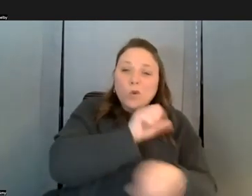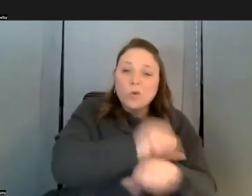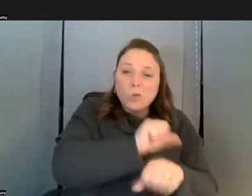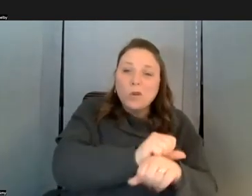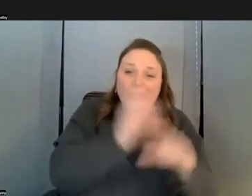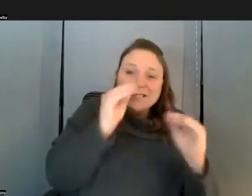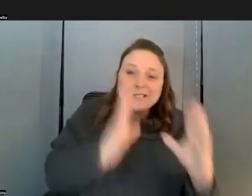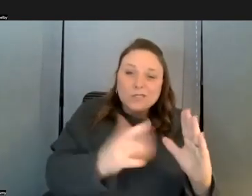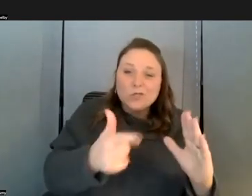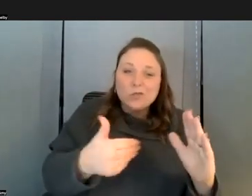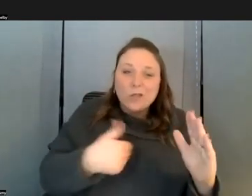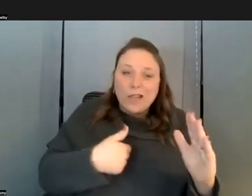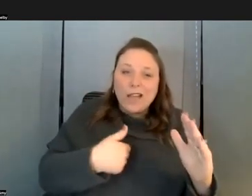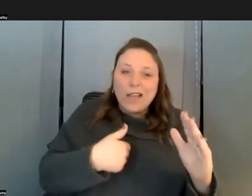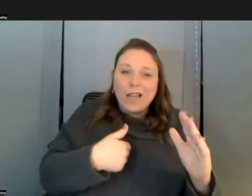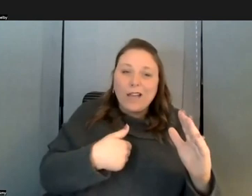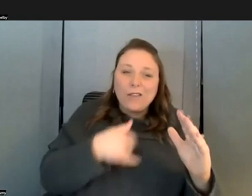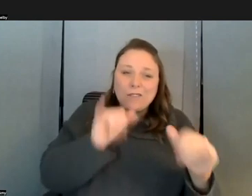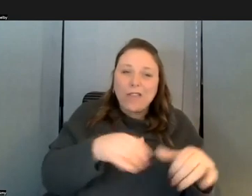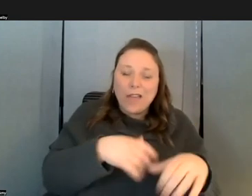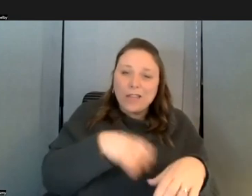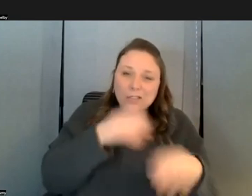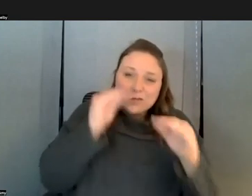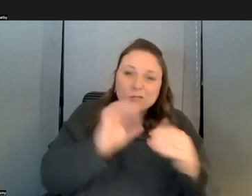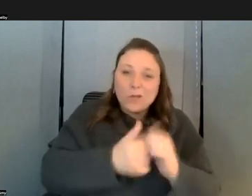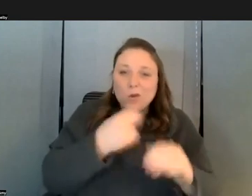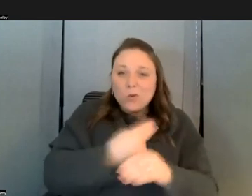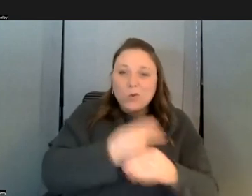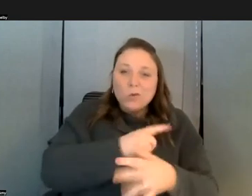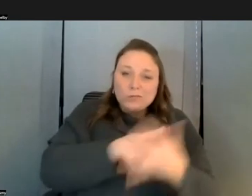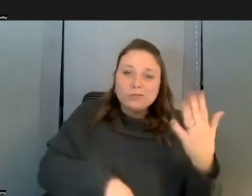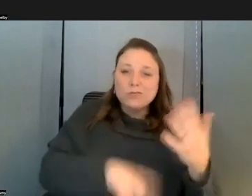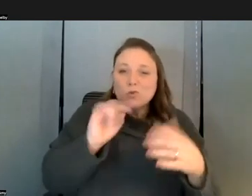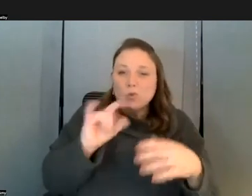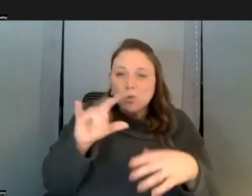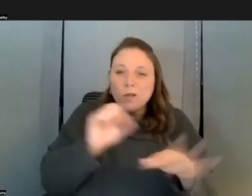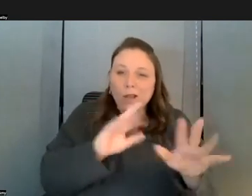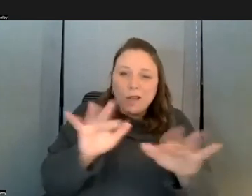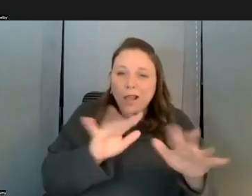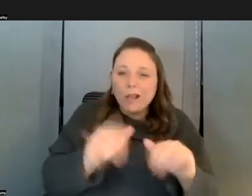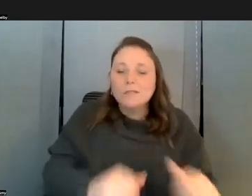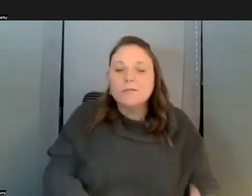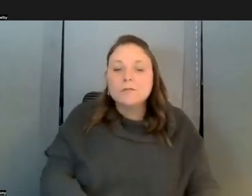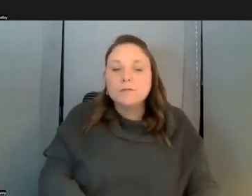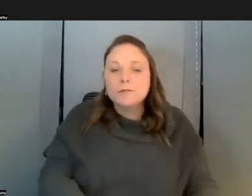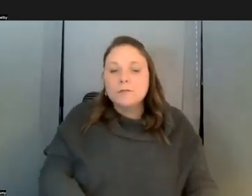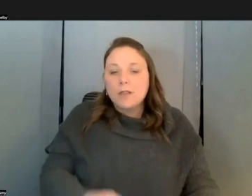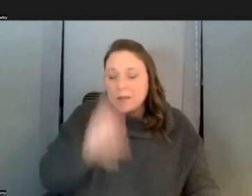and people come in and you teach them how to use the lathe and imagine all of a sudden